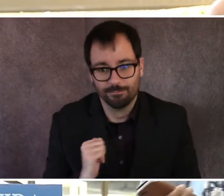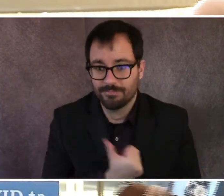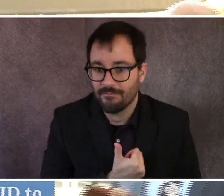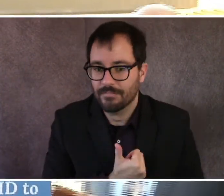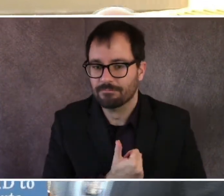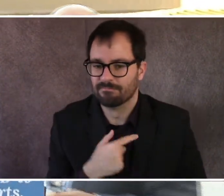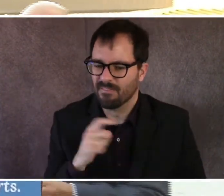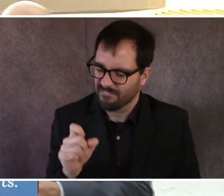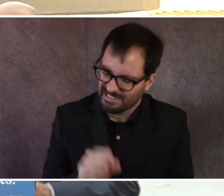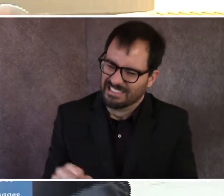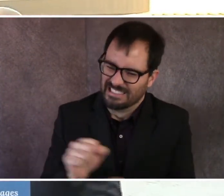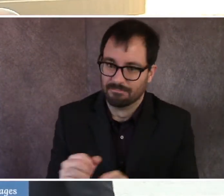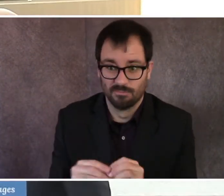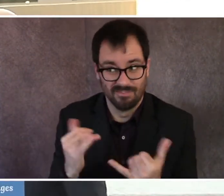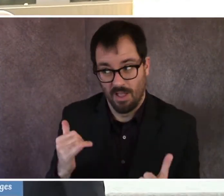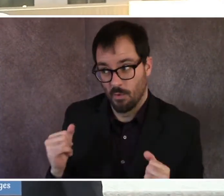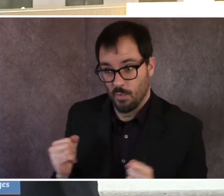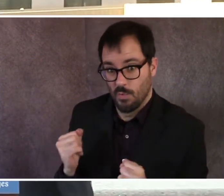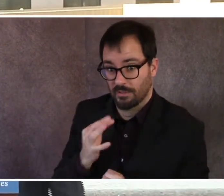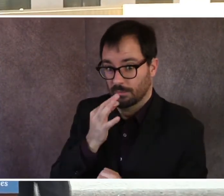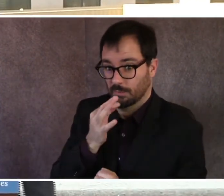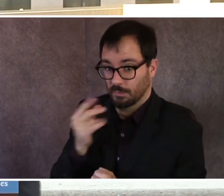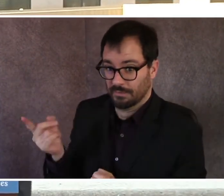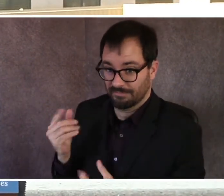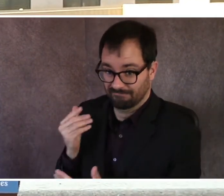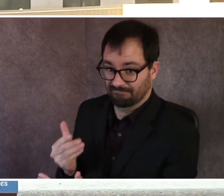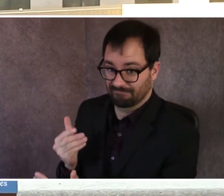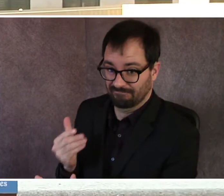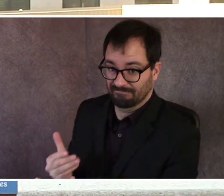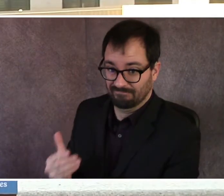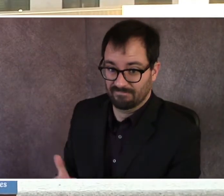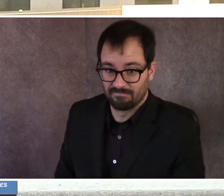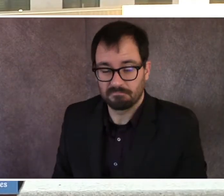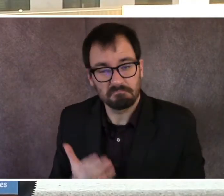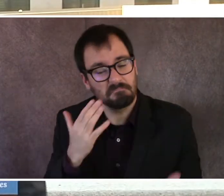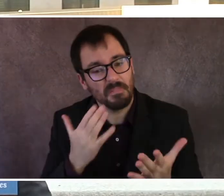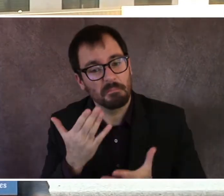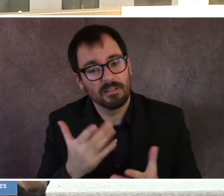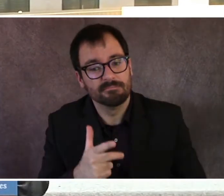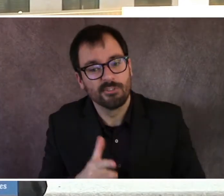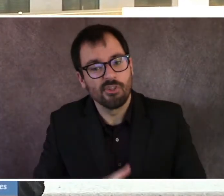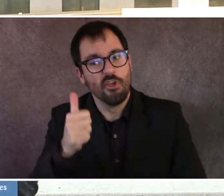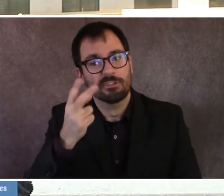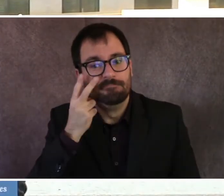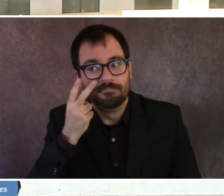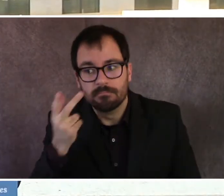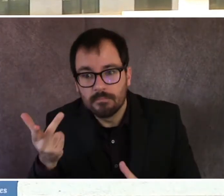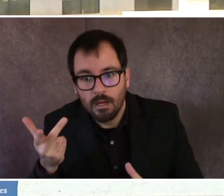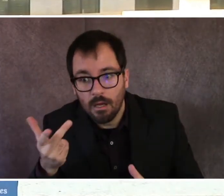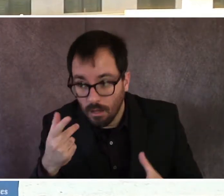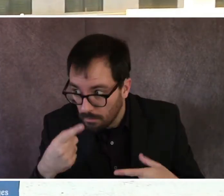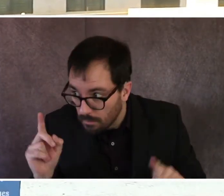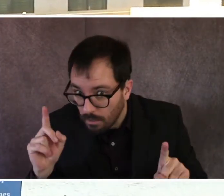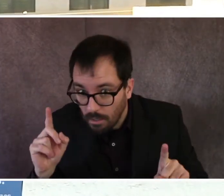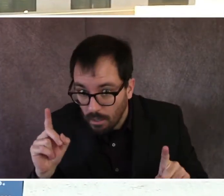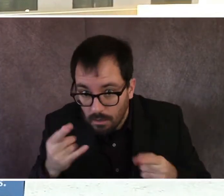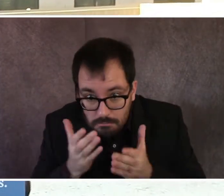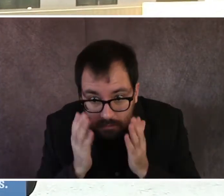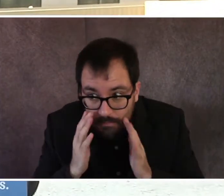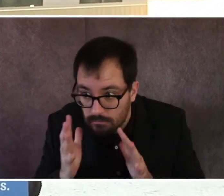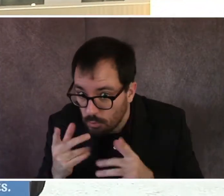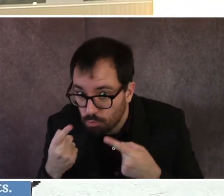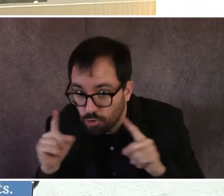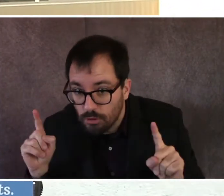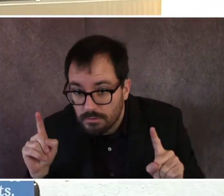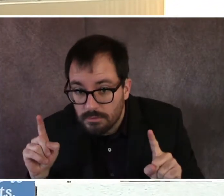You know, we may, we may take a little bit longer to see the impact of that. What would be your message to people for Thanksgiving? Yeah, so the question is what would our message be